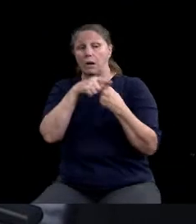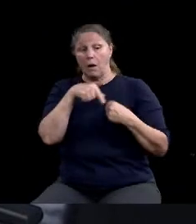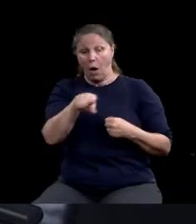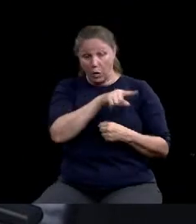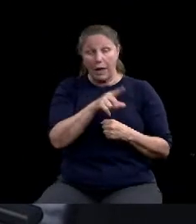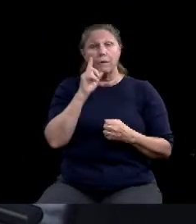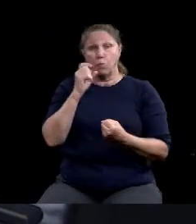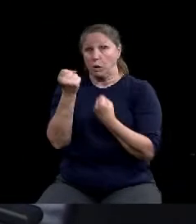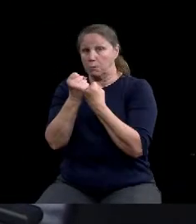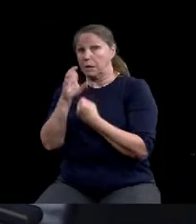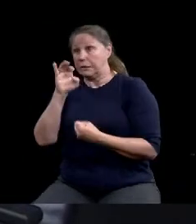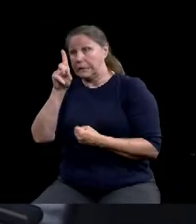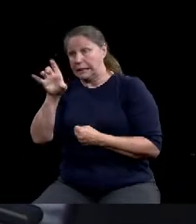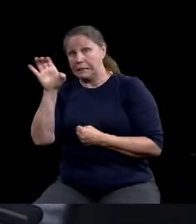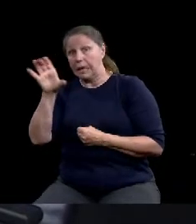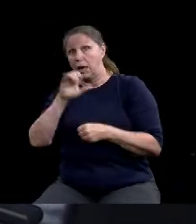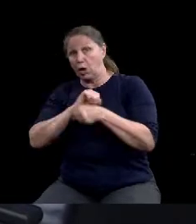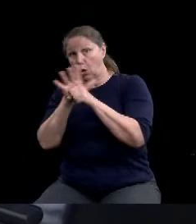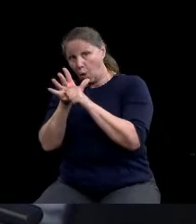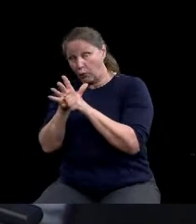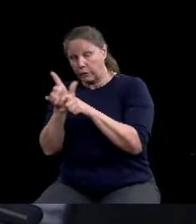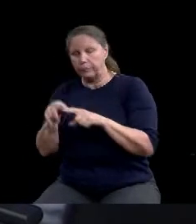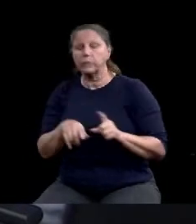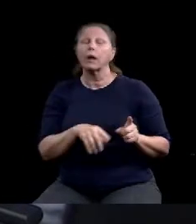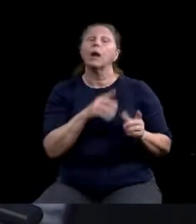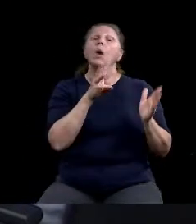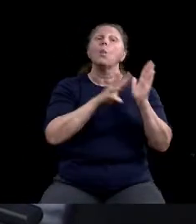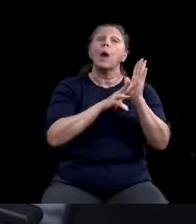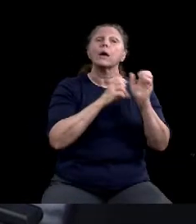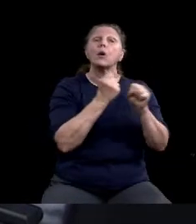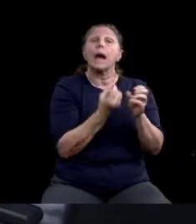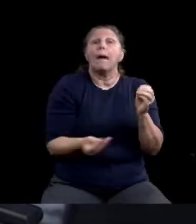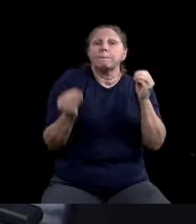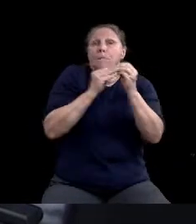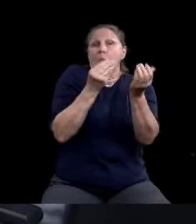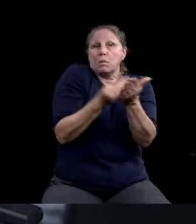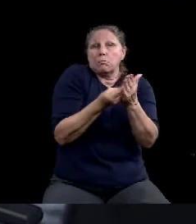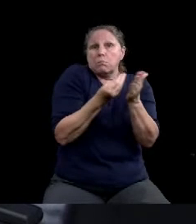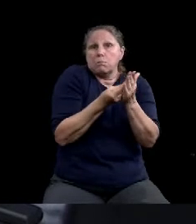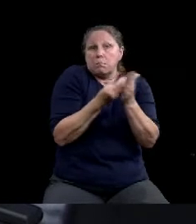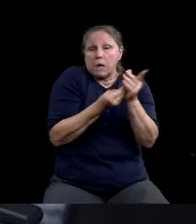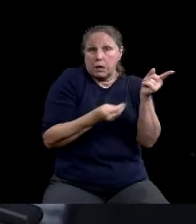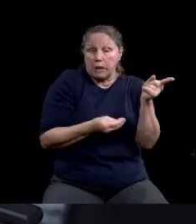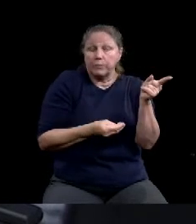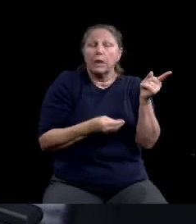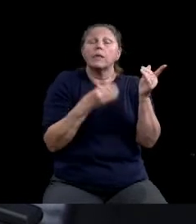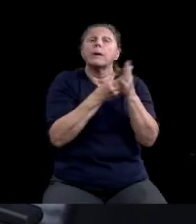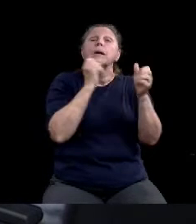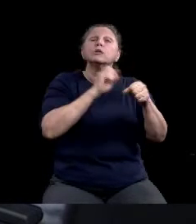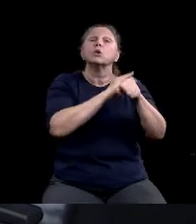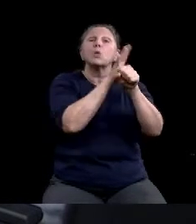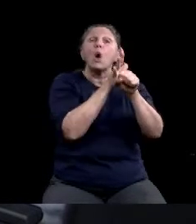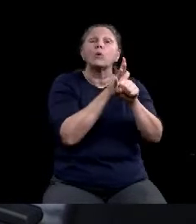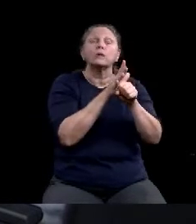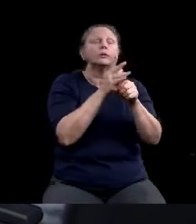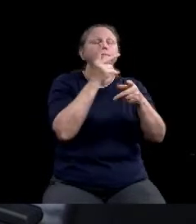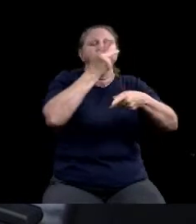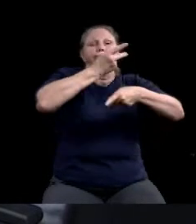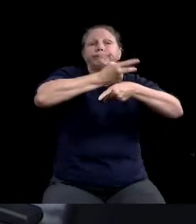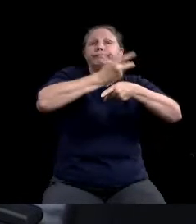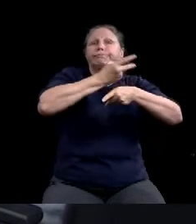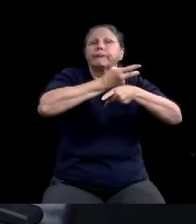additional funding authorized by the coronavirus aid relief and economic security act known as the CARES Act